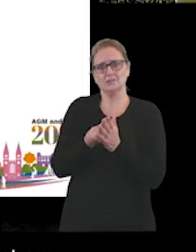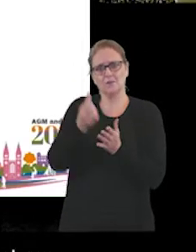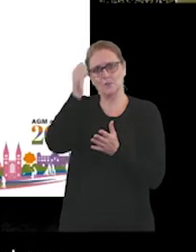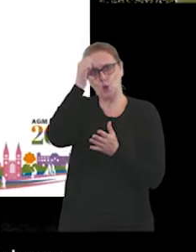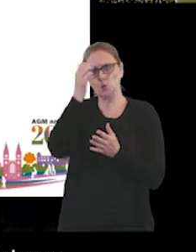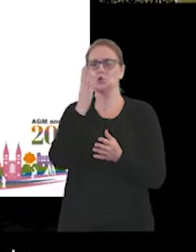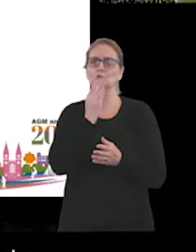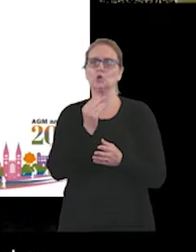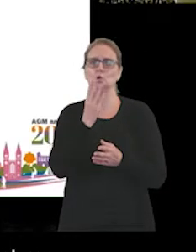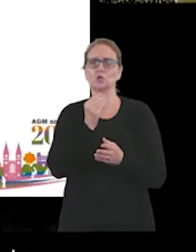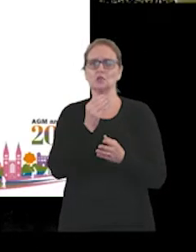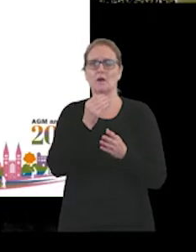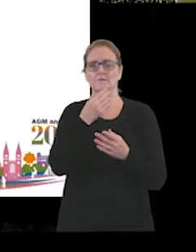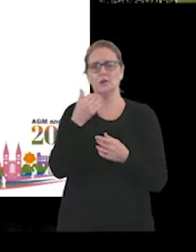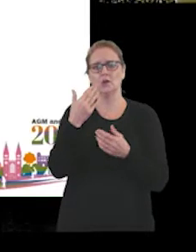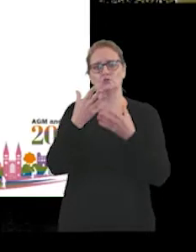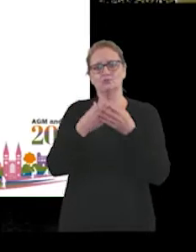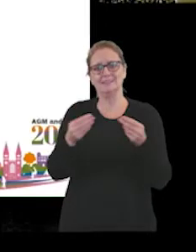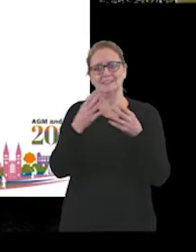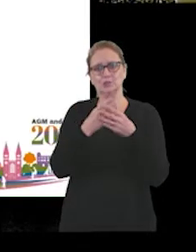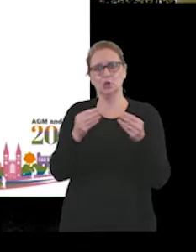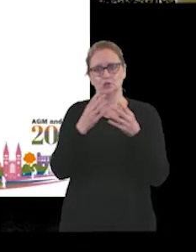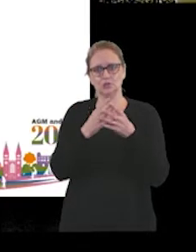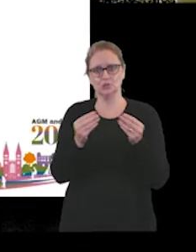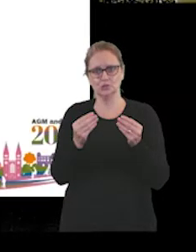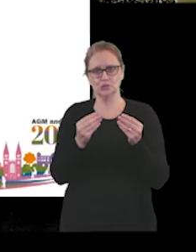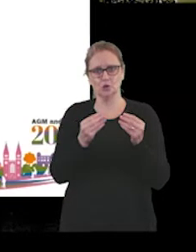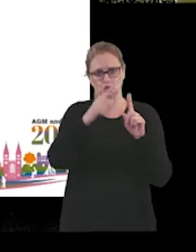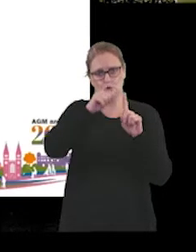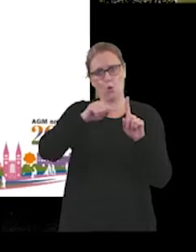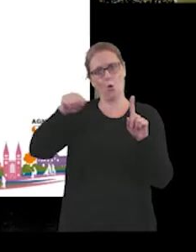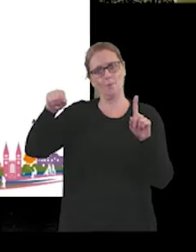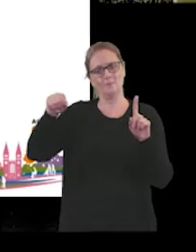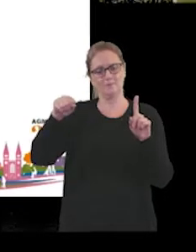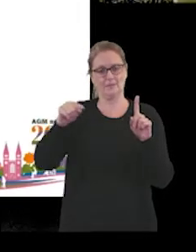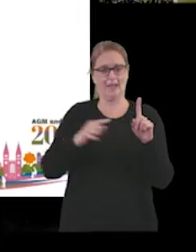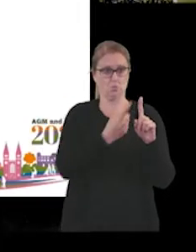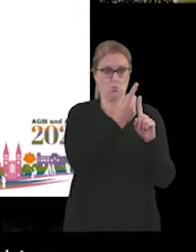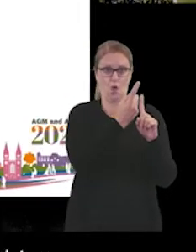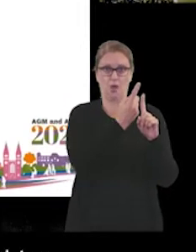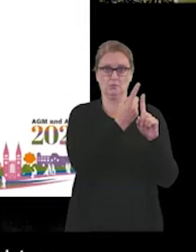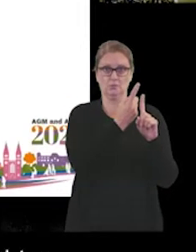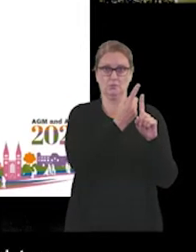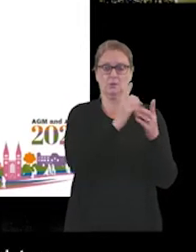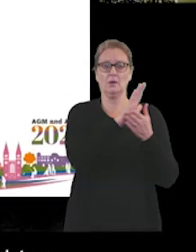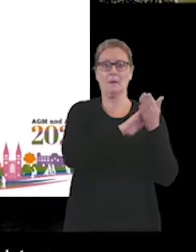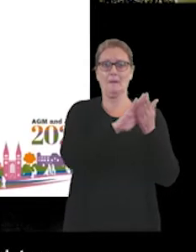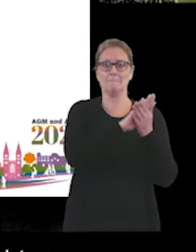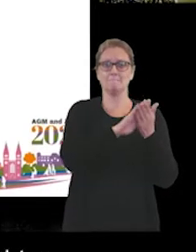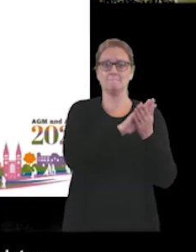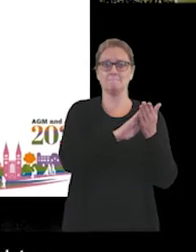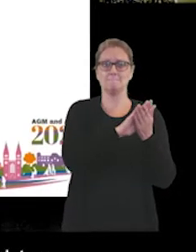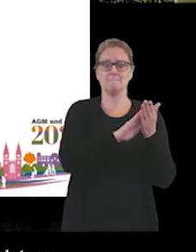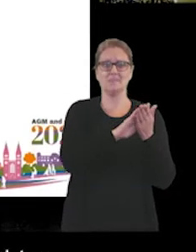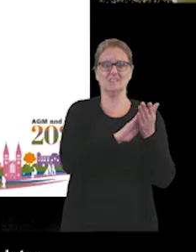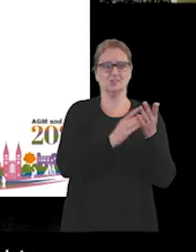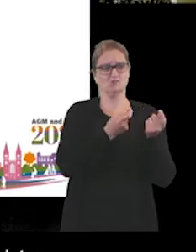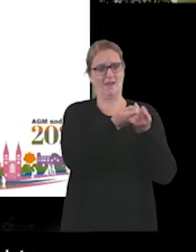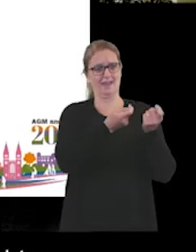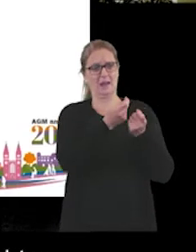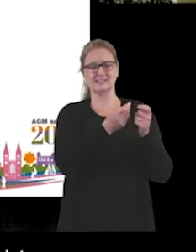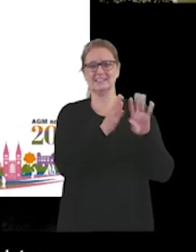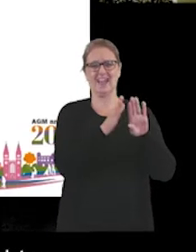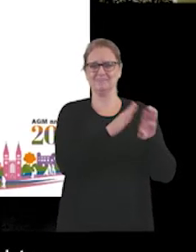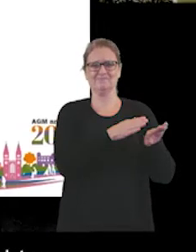the Use of Resources Score. That works on a sliding scale from one being what regulators will be